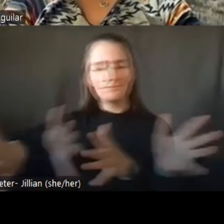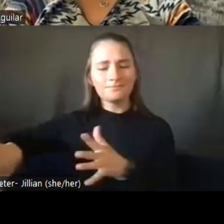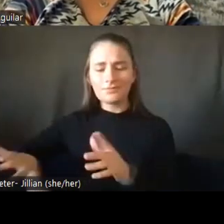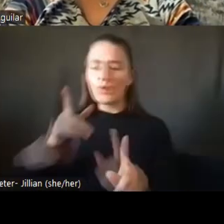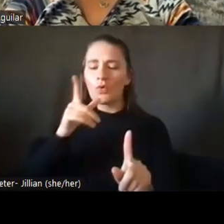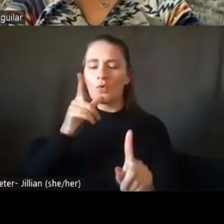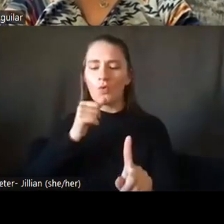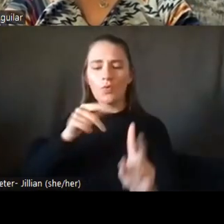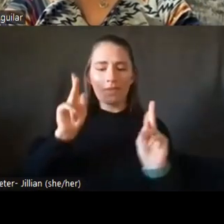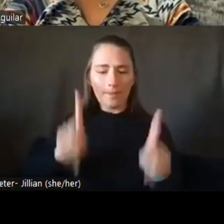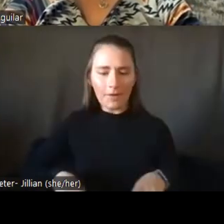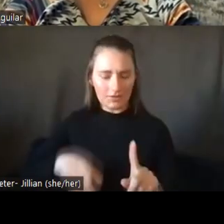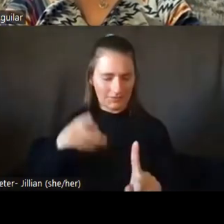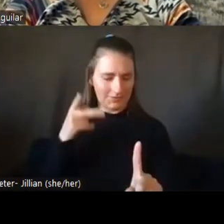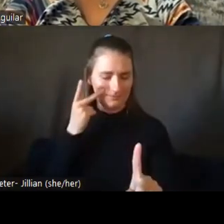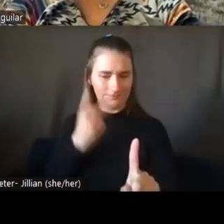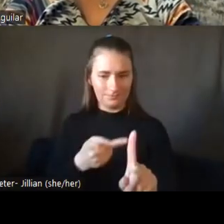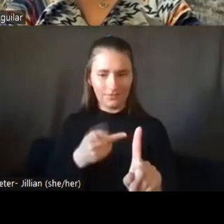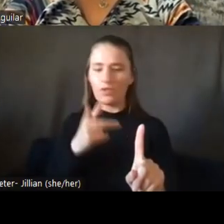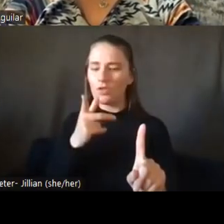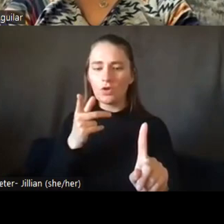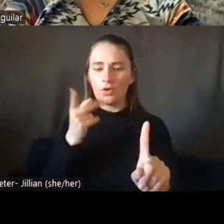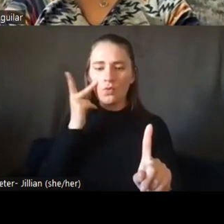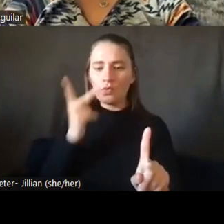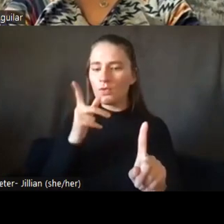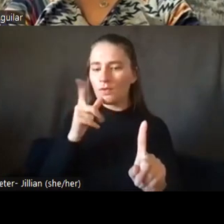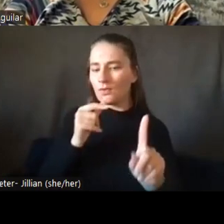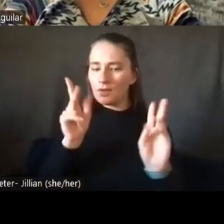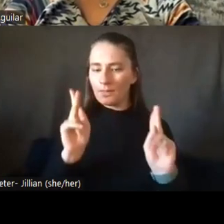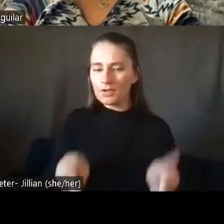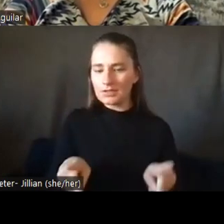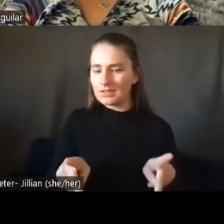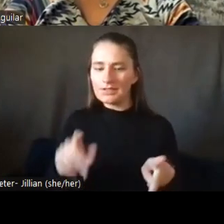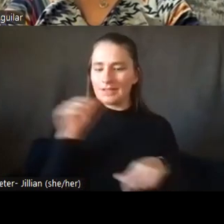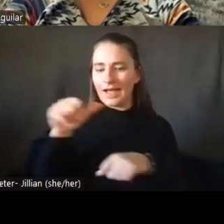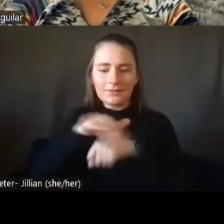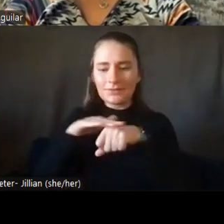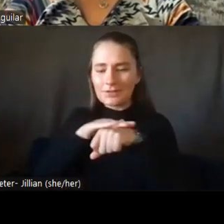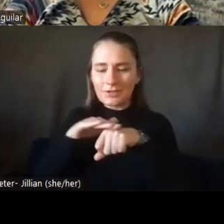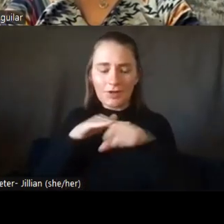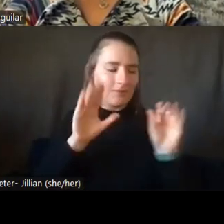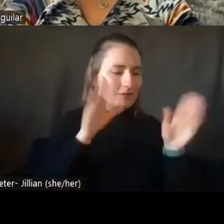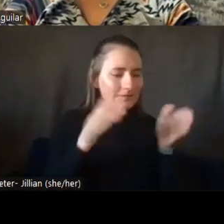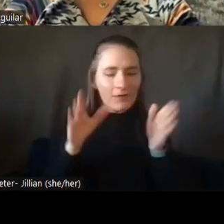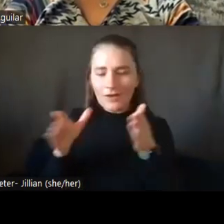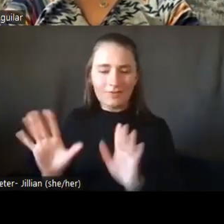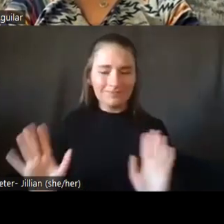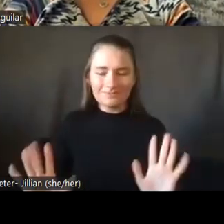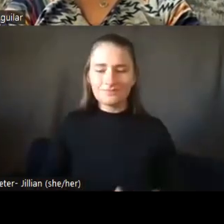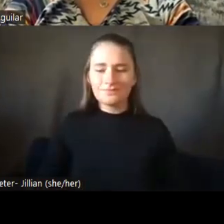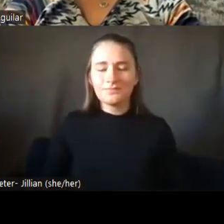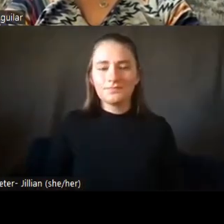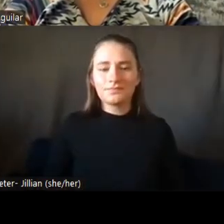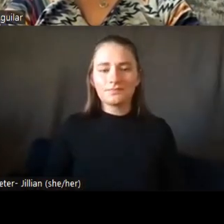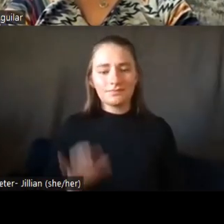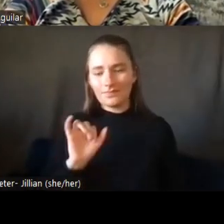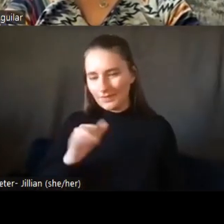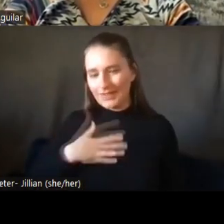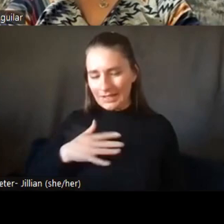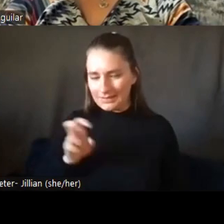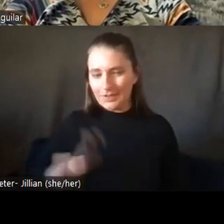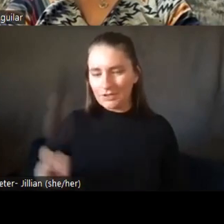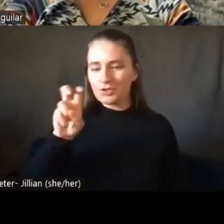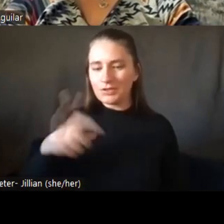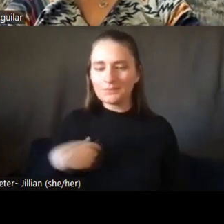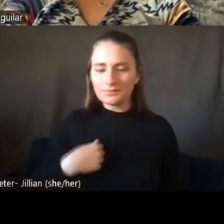underneath and dig deeper than a lot of these surface things we tend to focus on. So that's been my journey. And it's